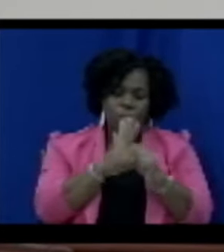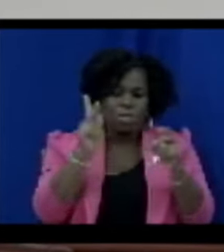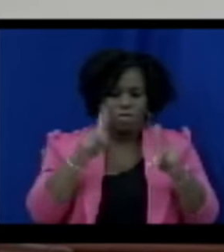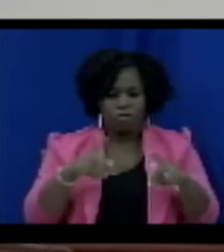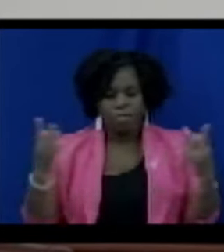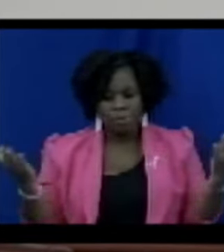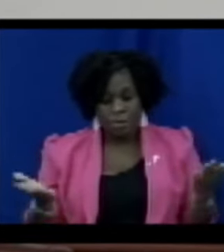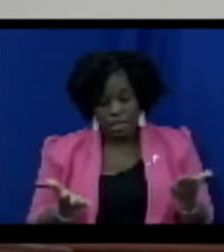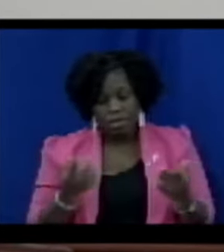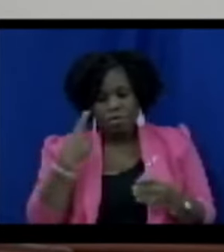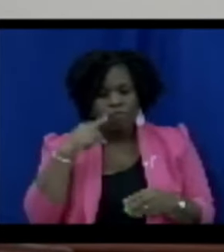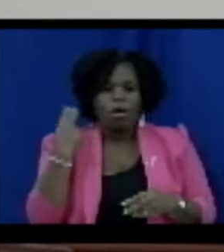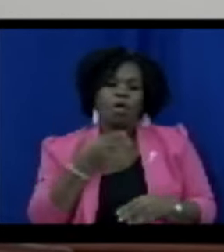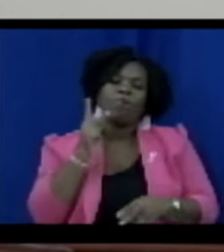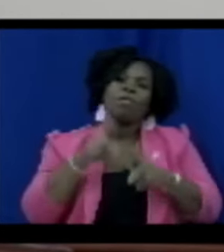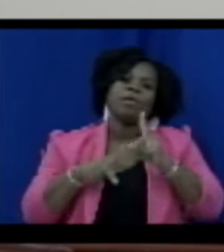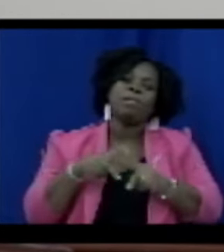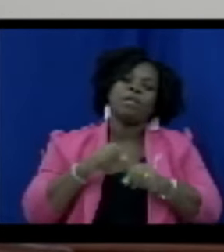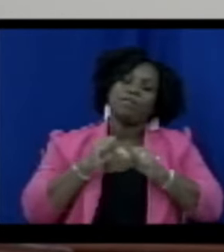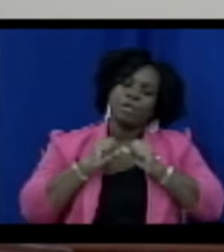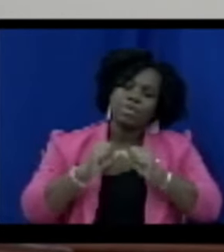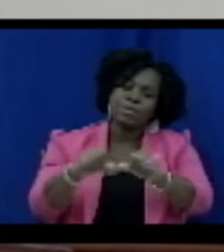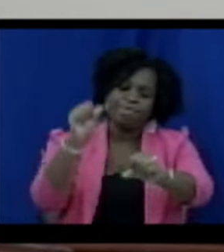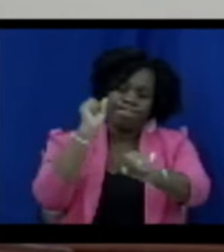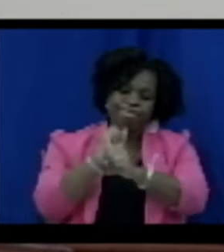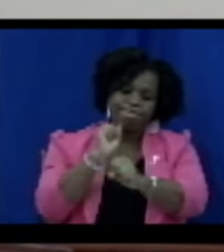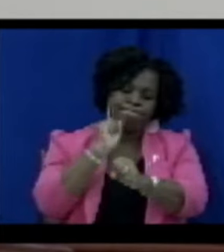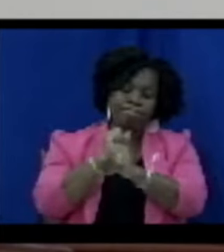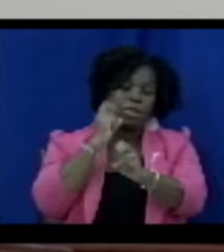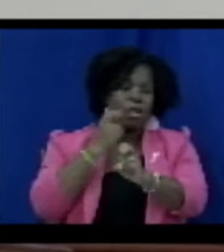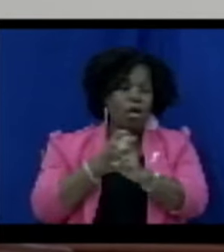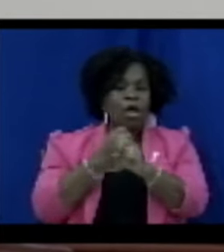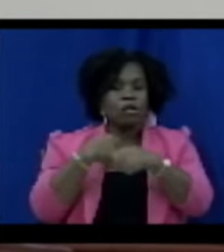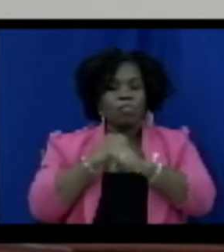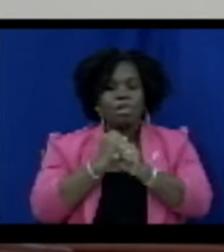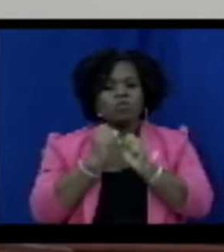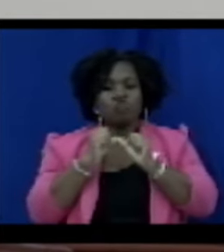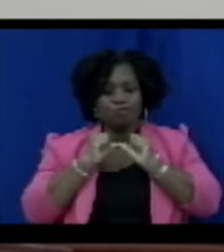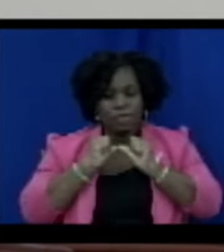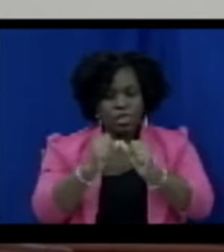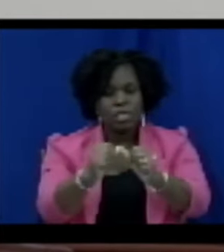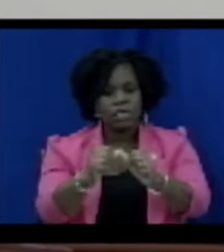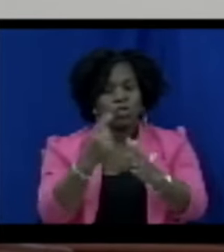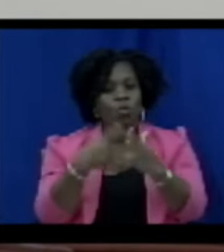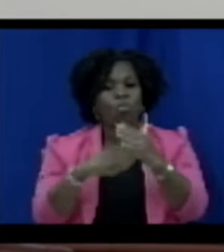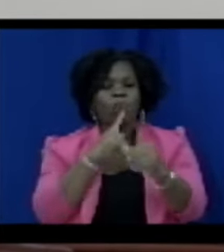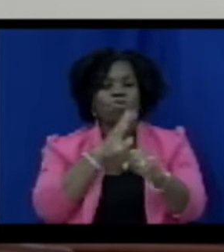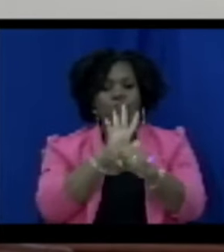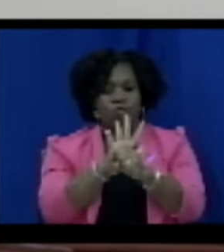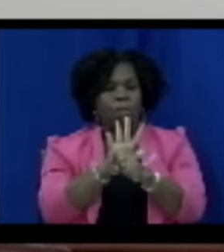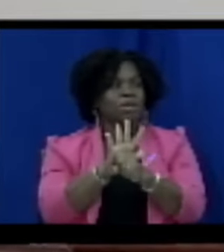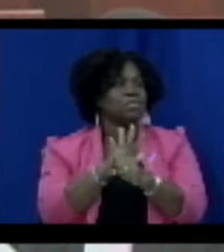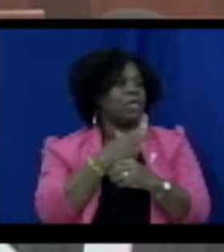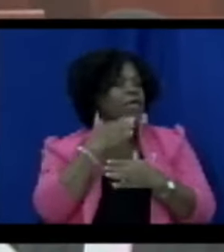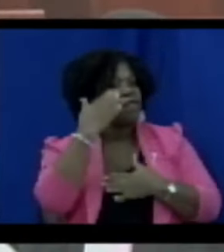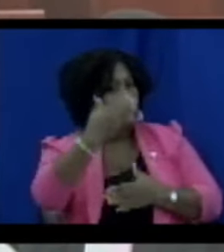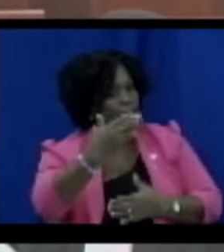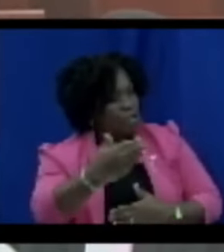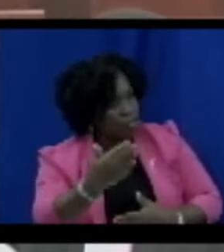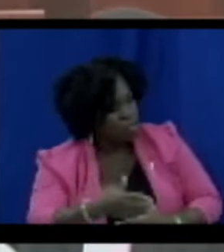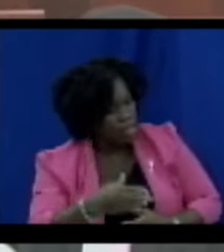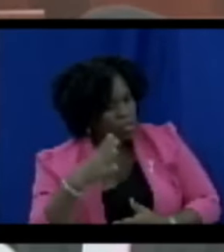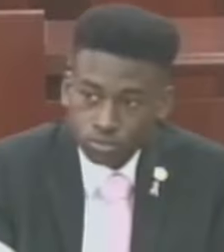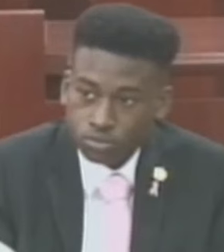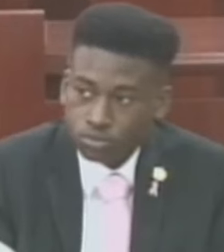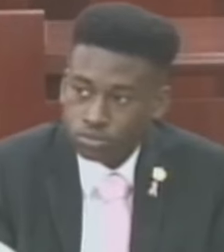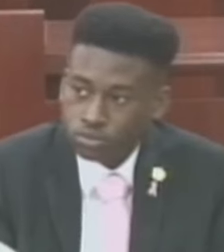people and we are working tirelessly hard to make sure that we stick to what we promise. Thank you Madam Speaker. May it please you. Thank you to